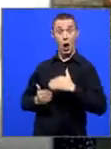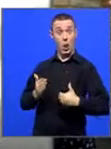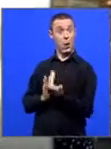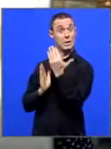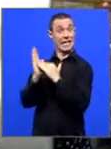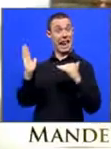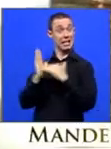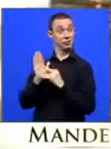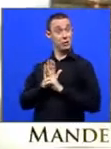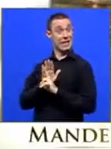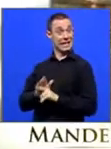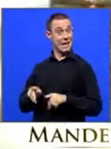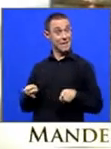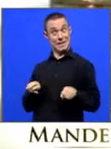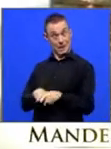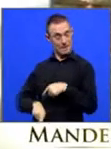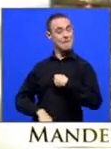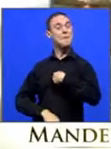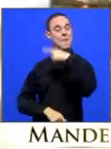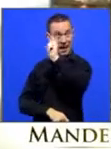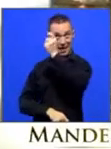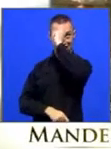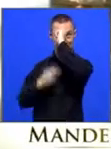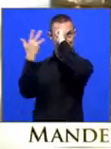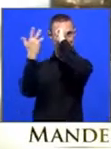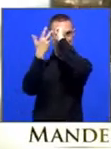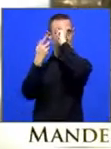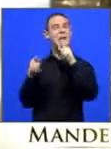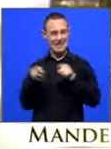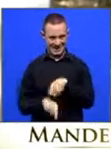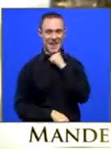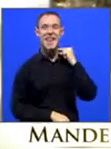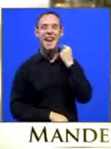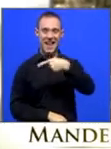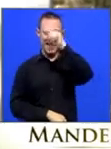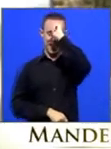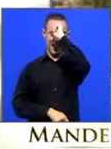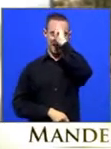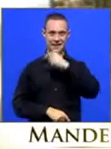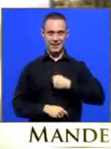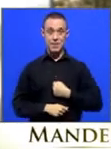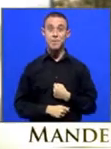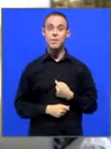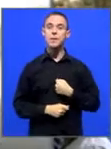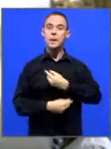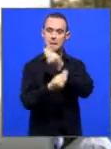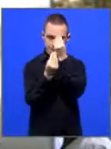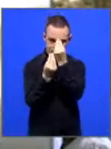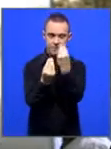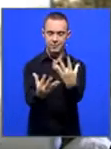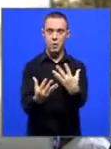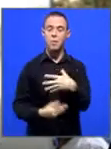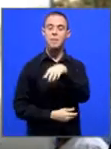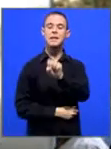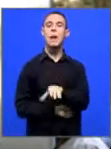in Cape Town. And what I was saying is that for countless Kiwis, their identity is tied